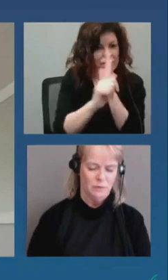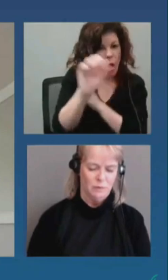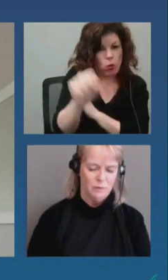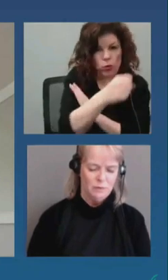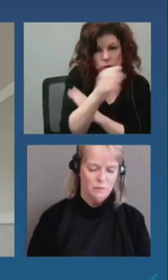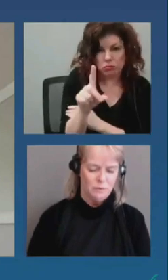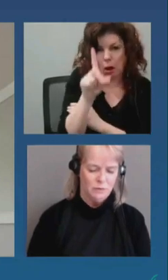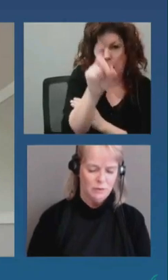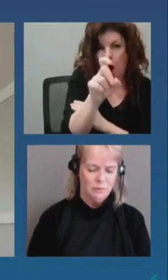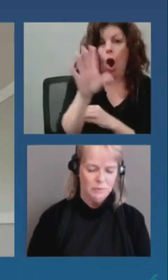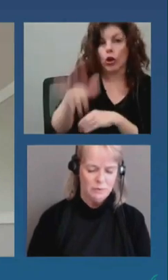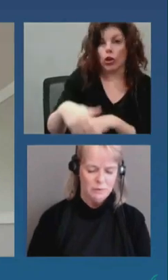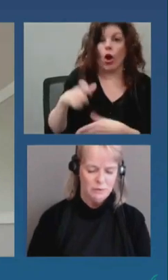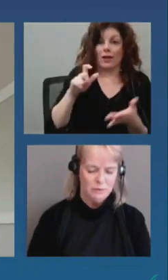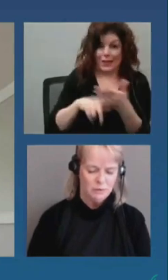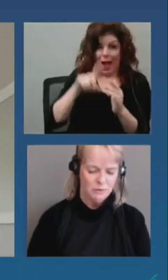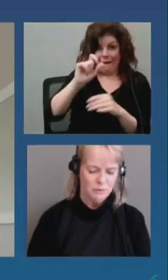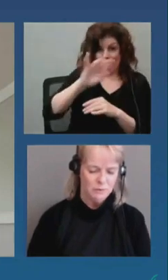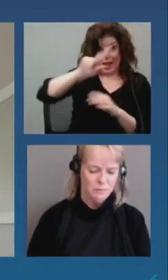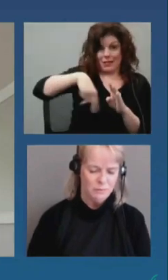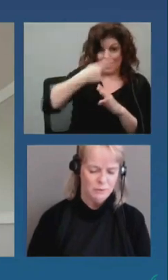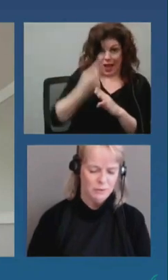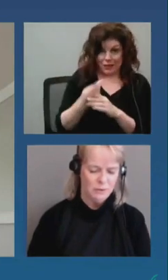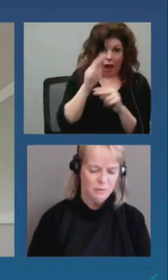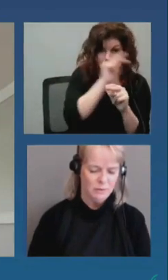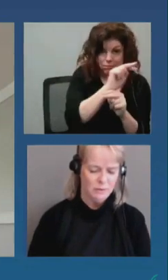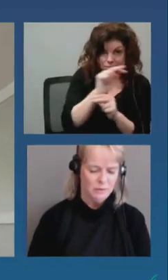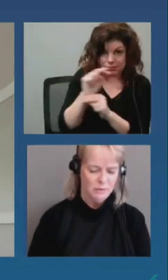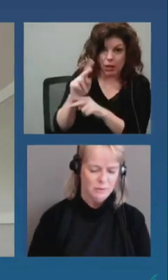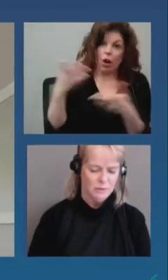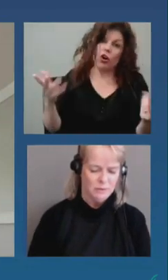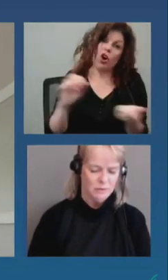que la surveillance 24 heures sur 24, 7 jours sur 7?